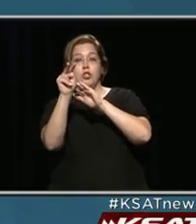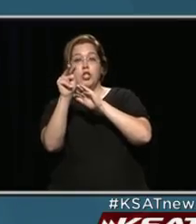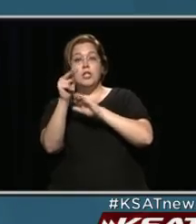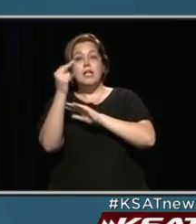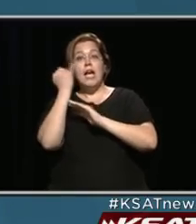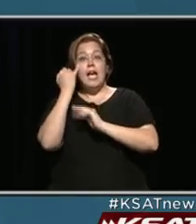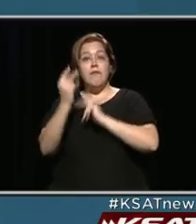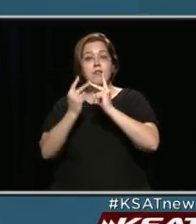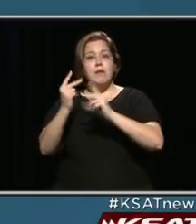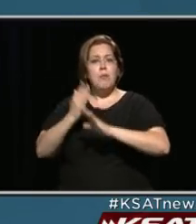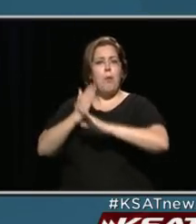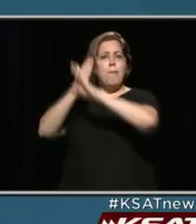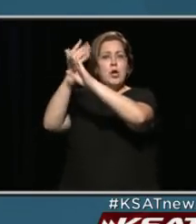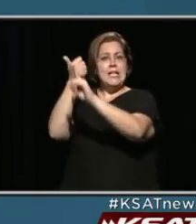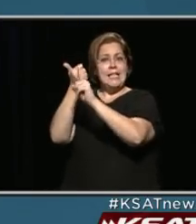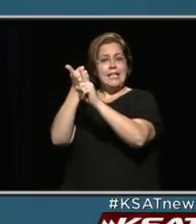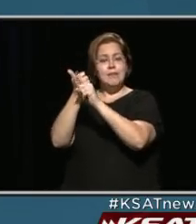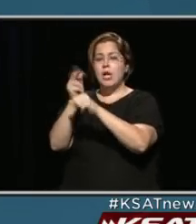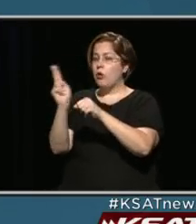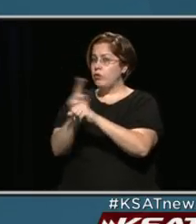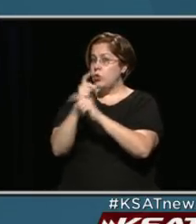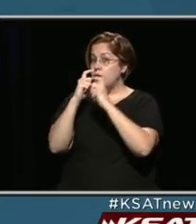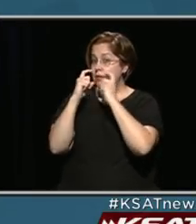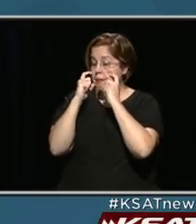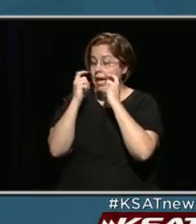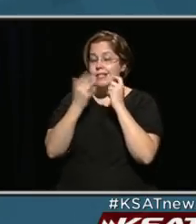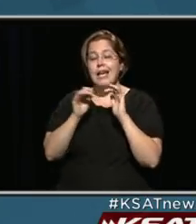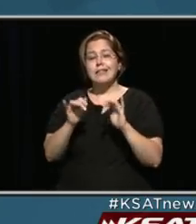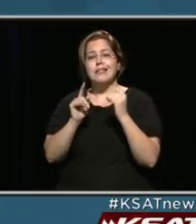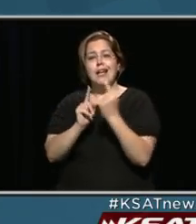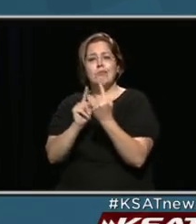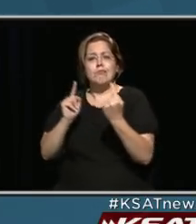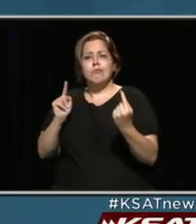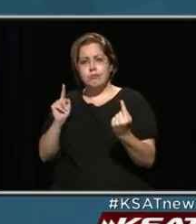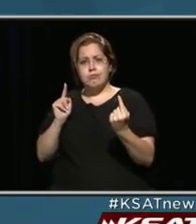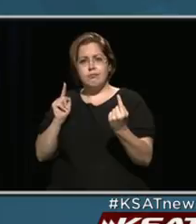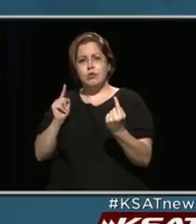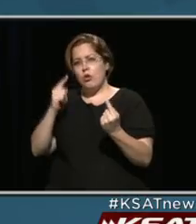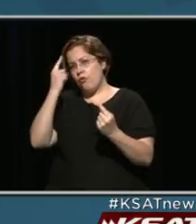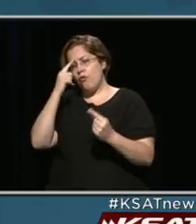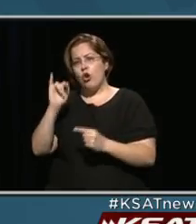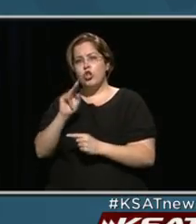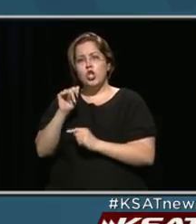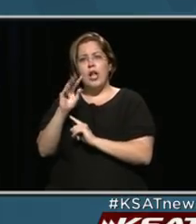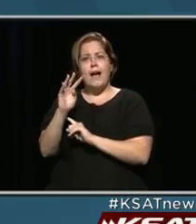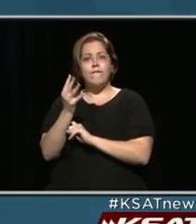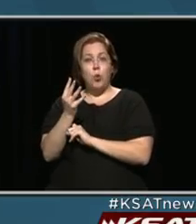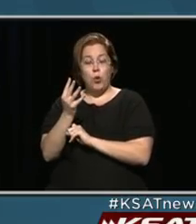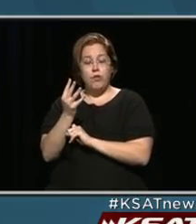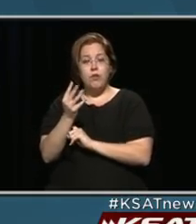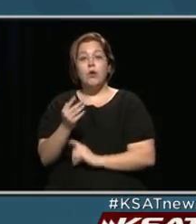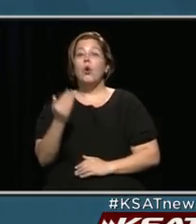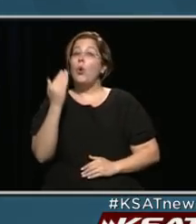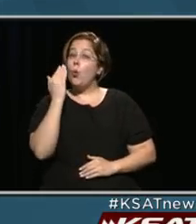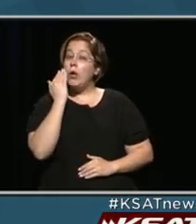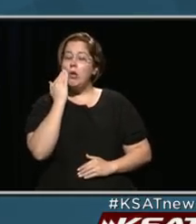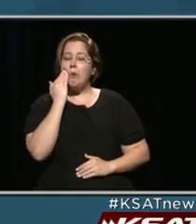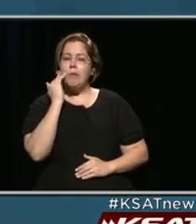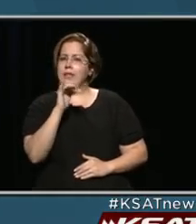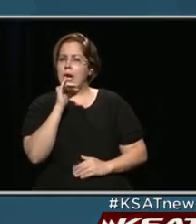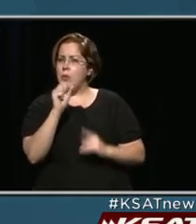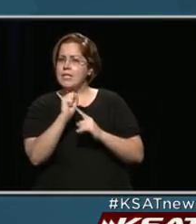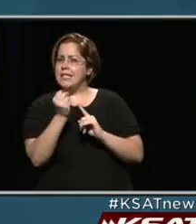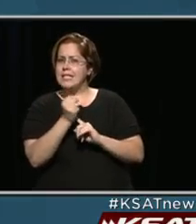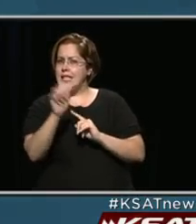the public protected themselves by wearing masks and physically distancing over the 4th of July, we know that that wasn't the case